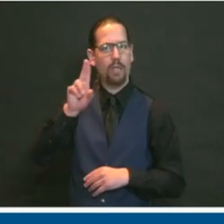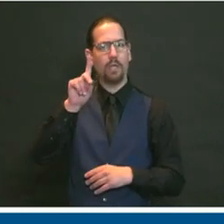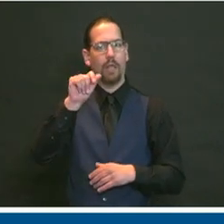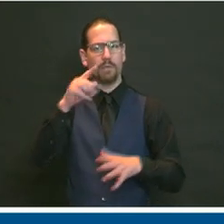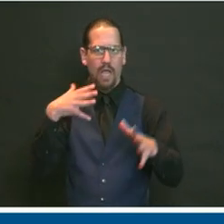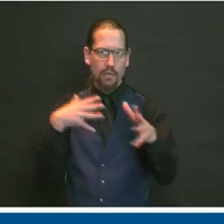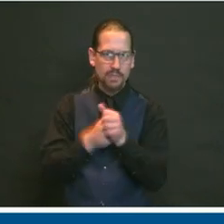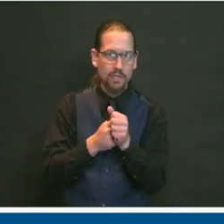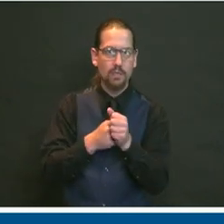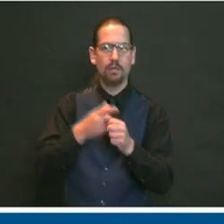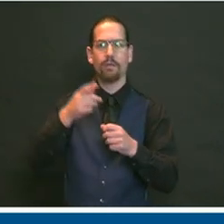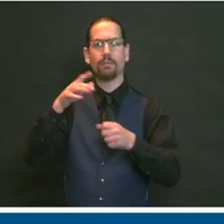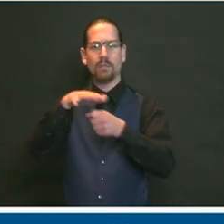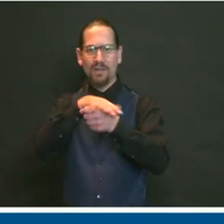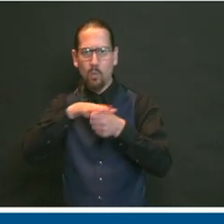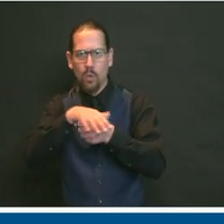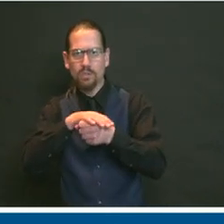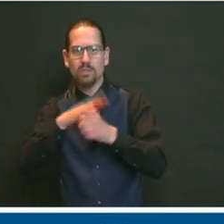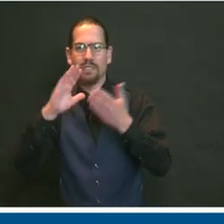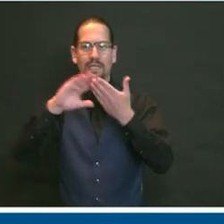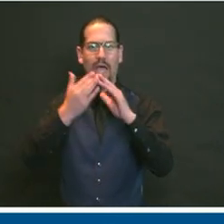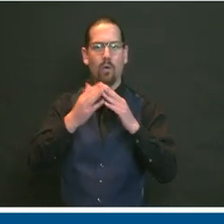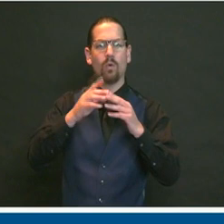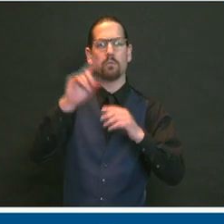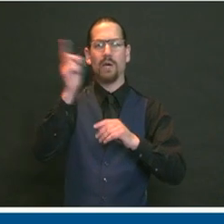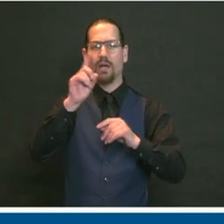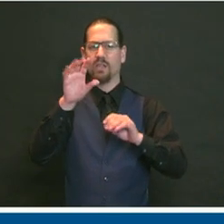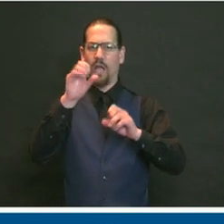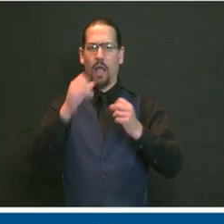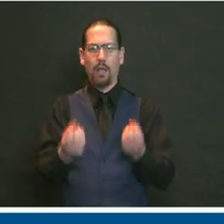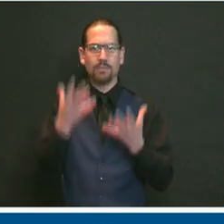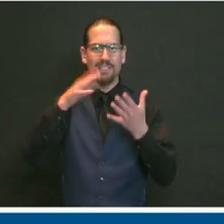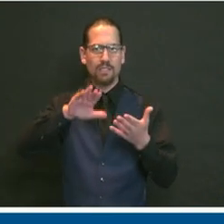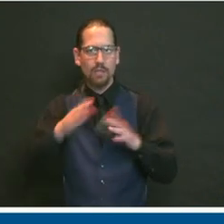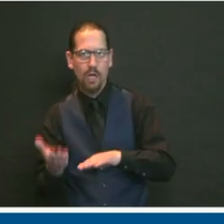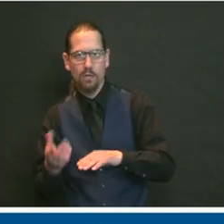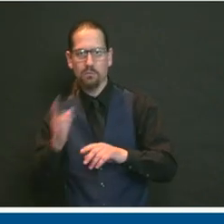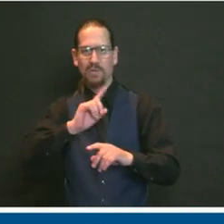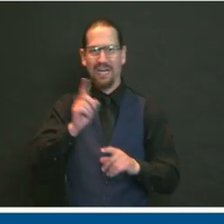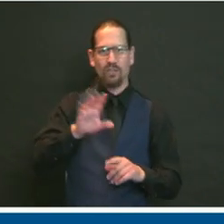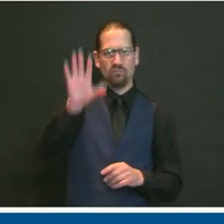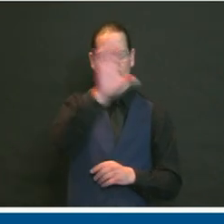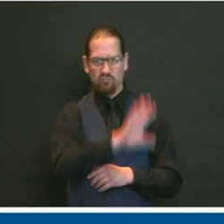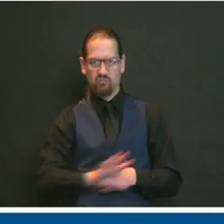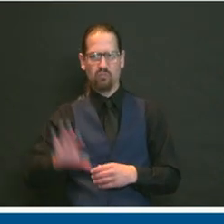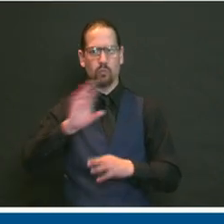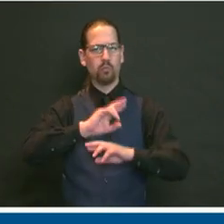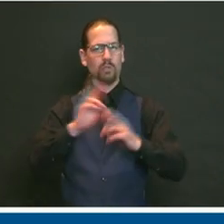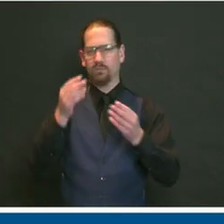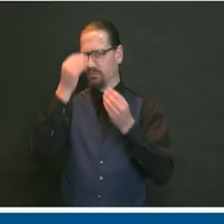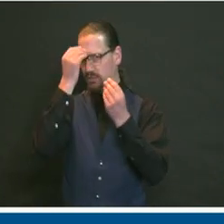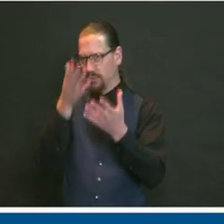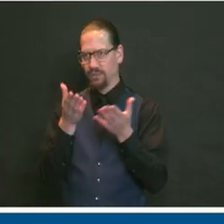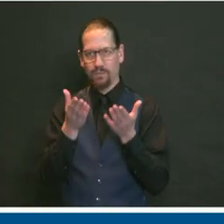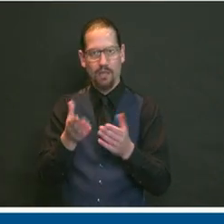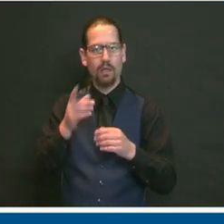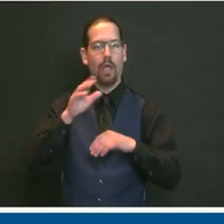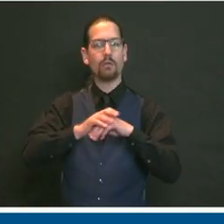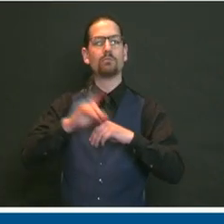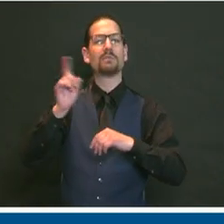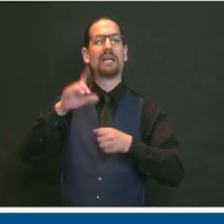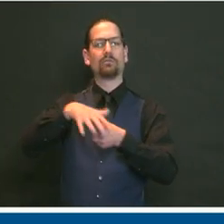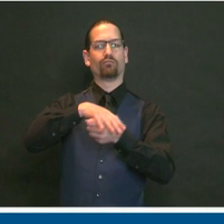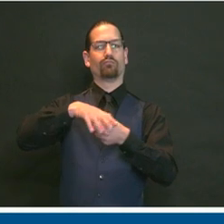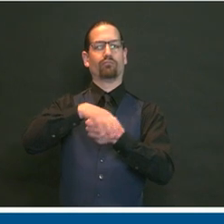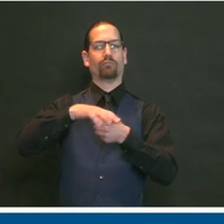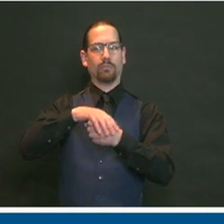information and additional demographics data updated, which we will continue to maintain regularly.